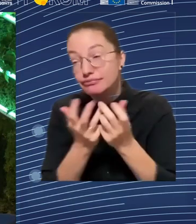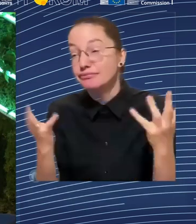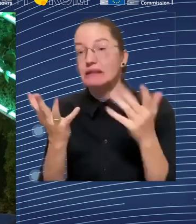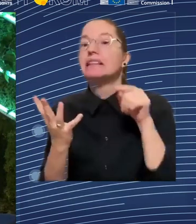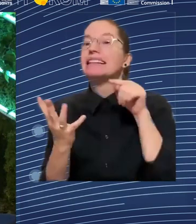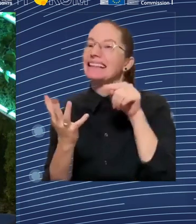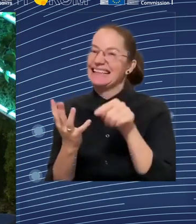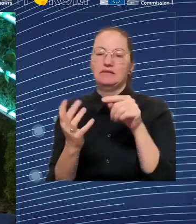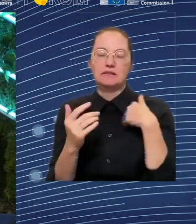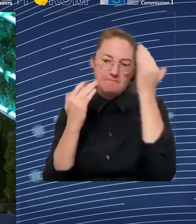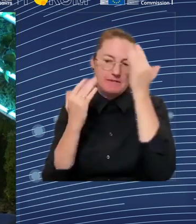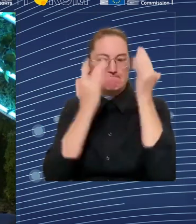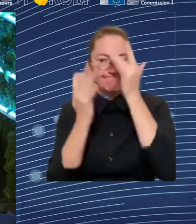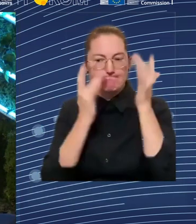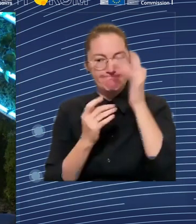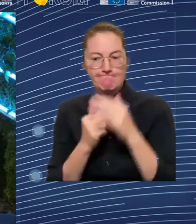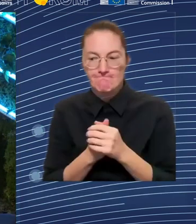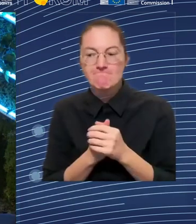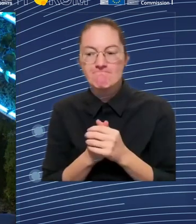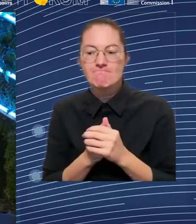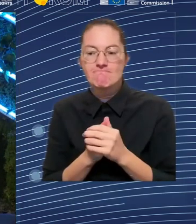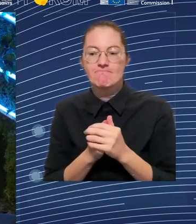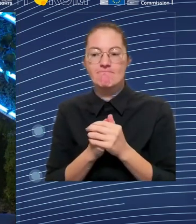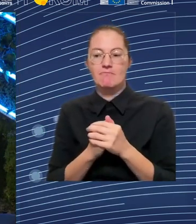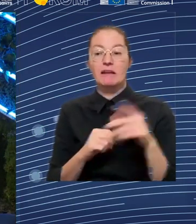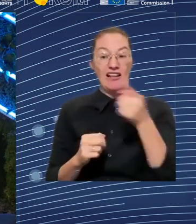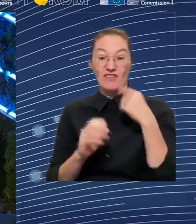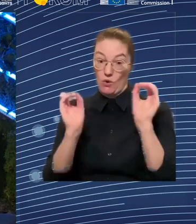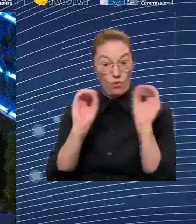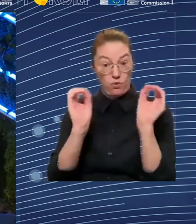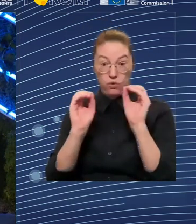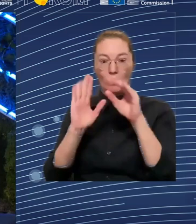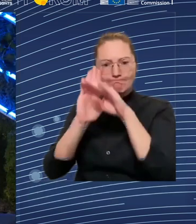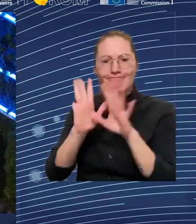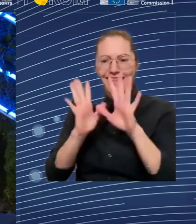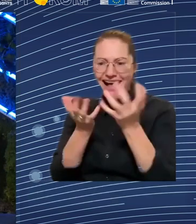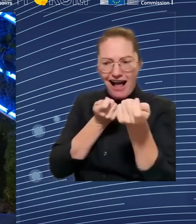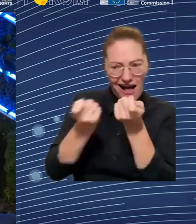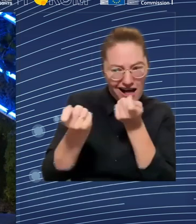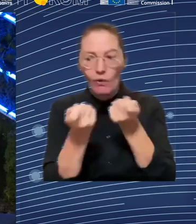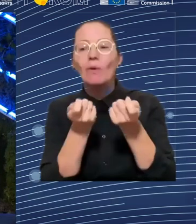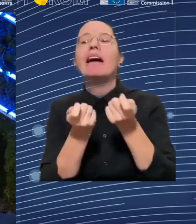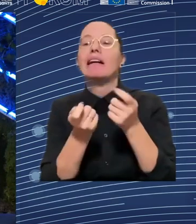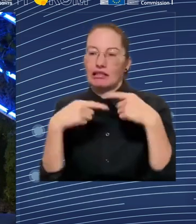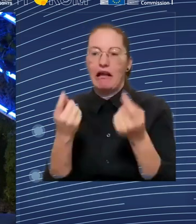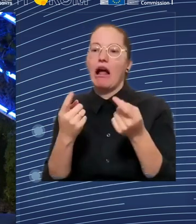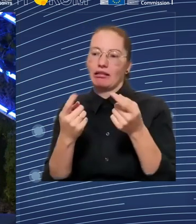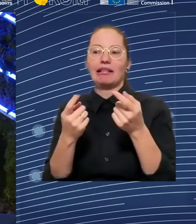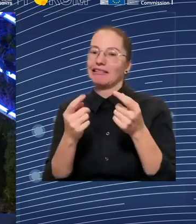reported that labor shortages, in their view, is one of the main factors that limit production.